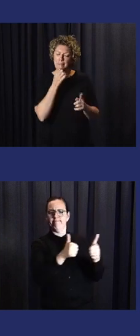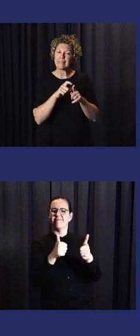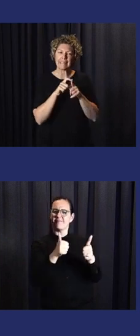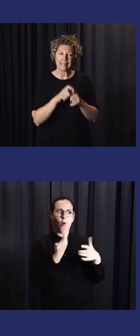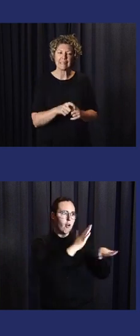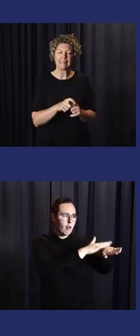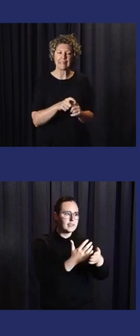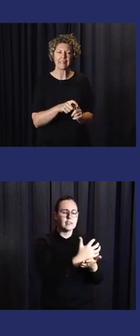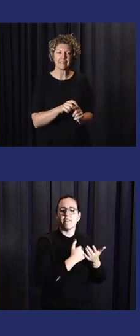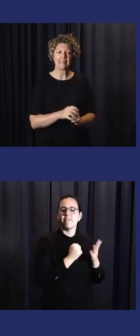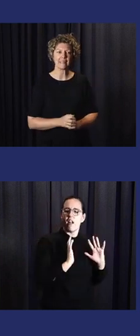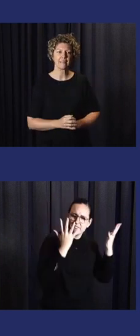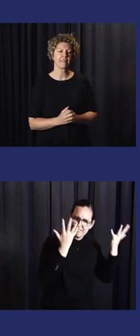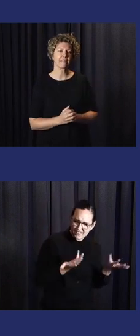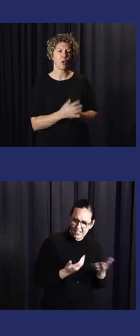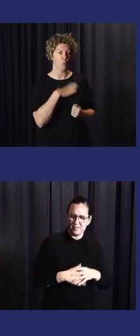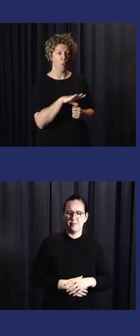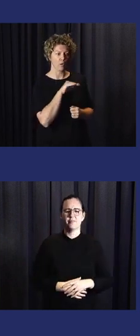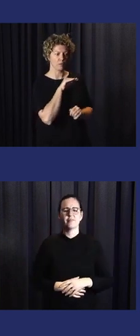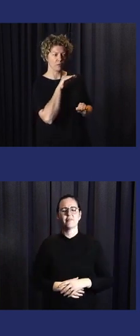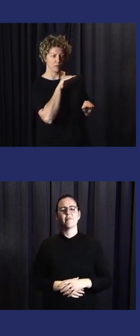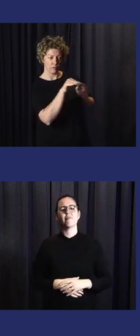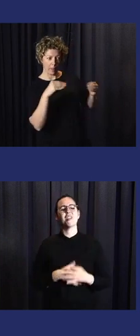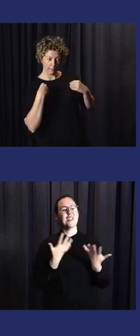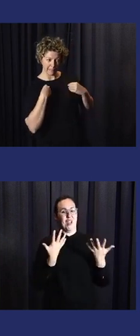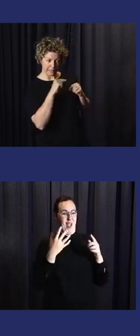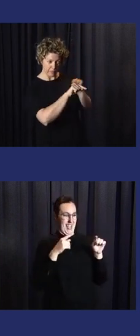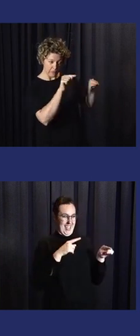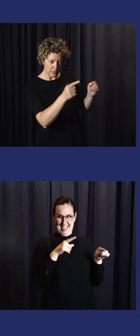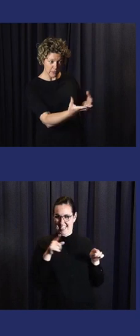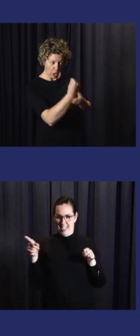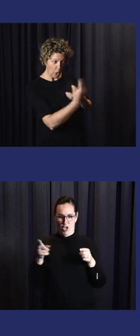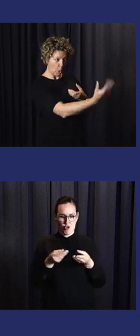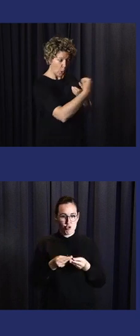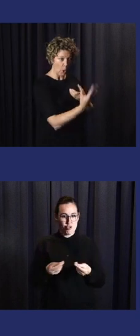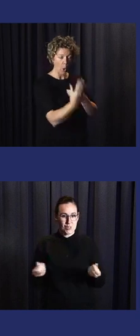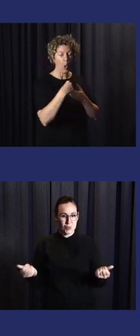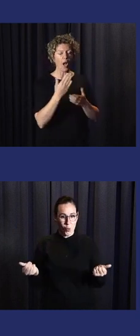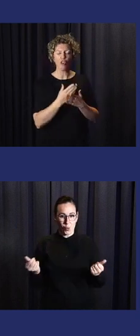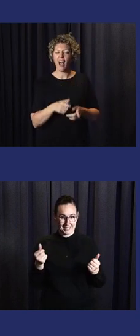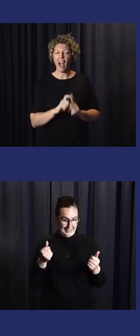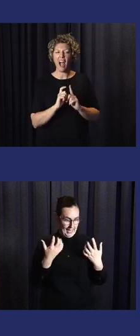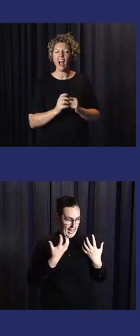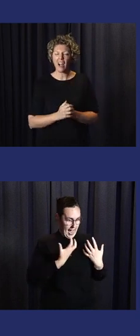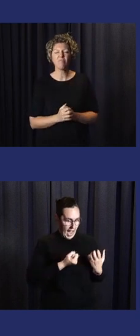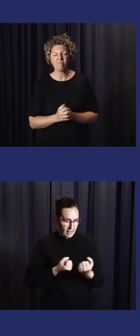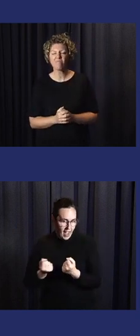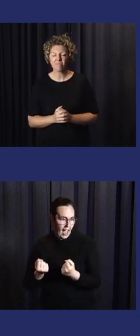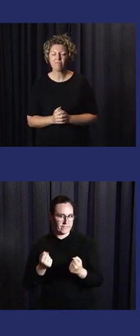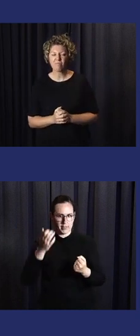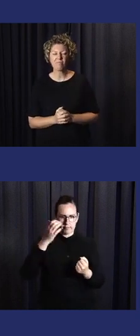to take the early action in advance. And with the participants from different